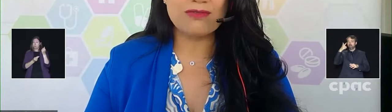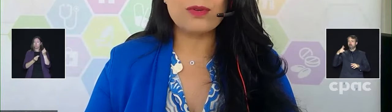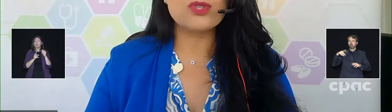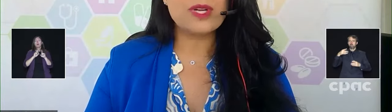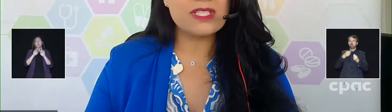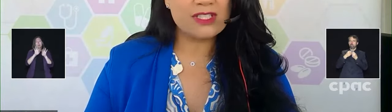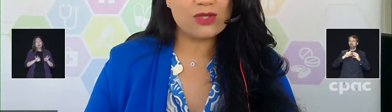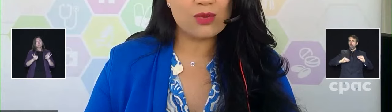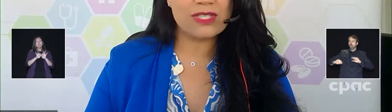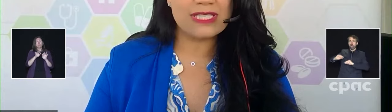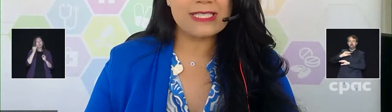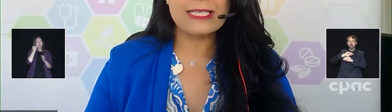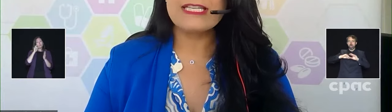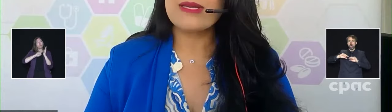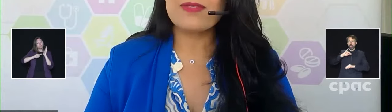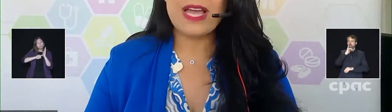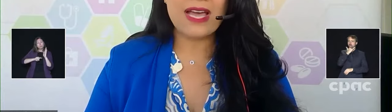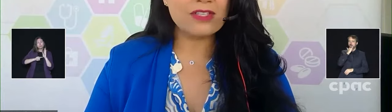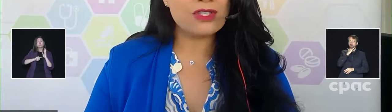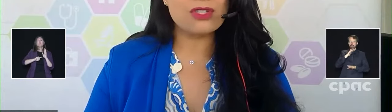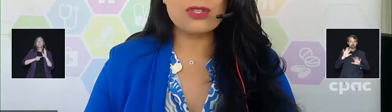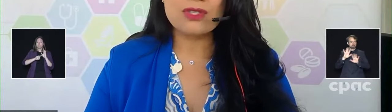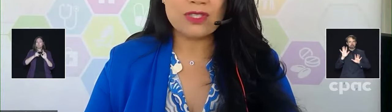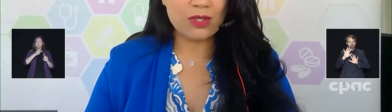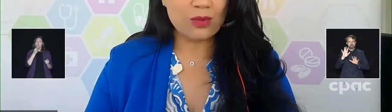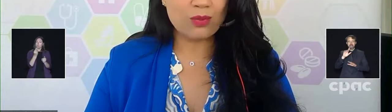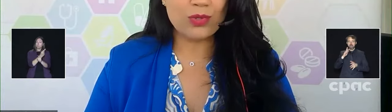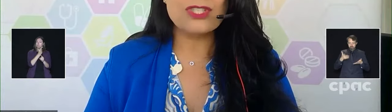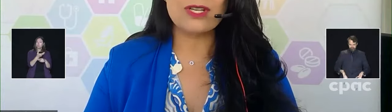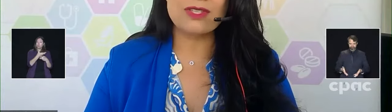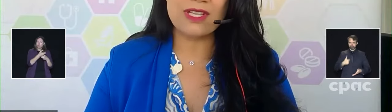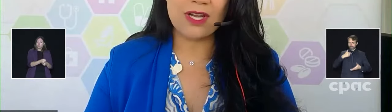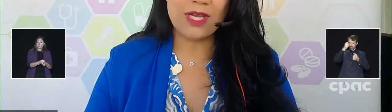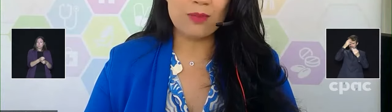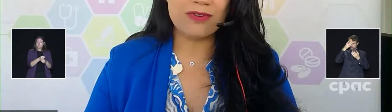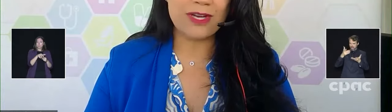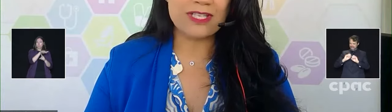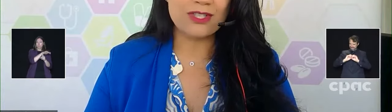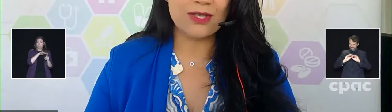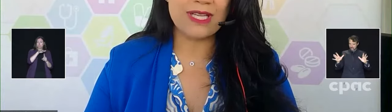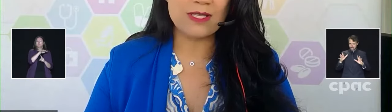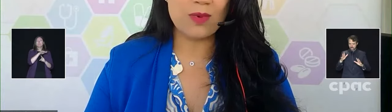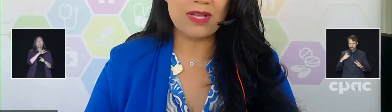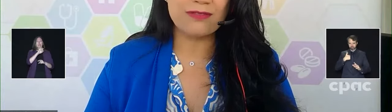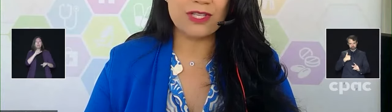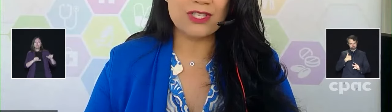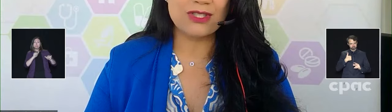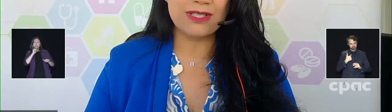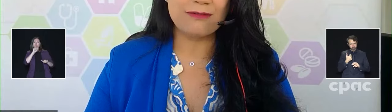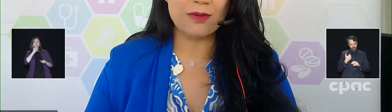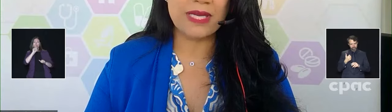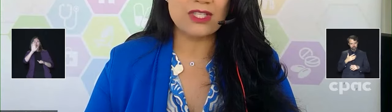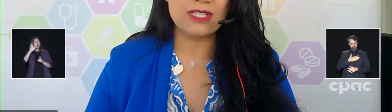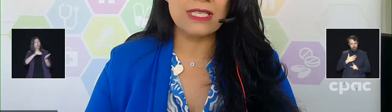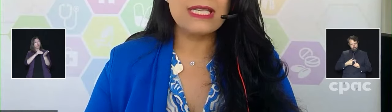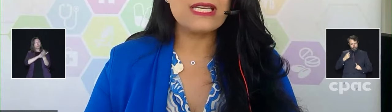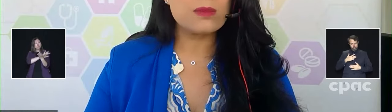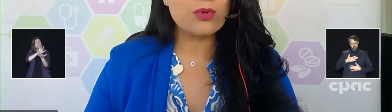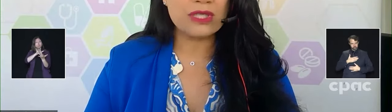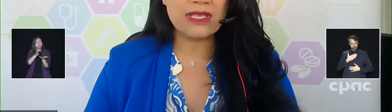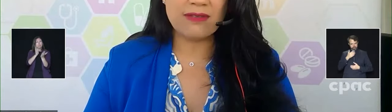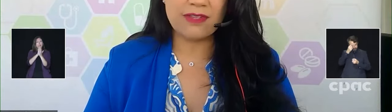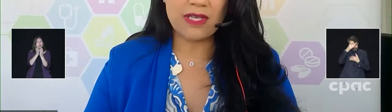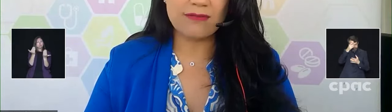information from trusted sources, if they have concerns, you know, reach out to the healthcare professional as well for additional information.